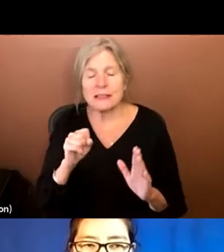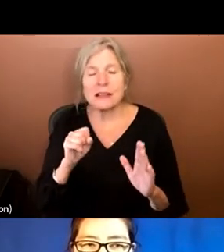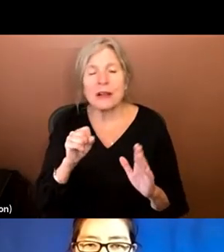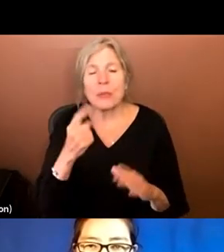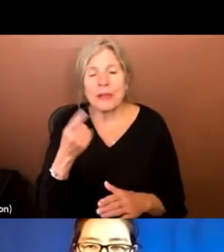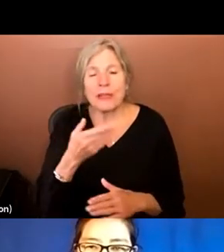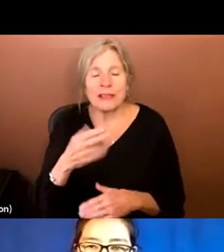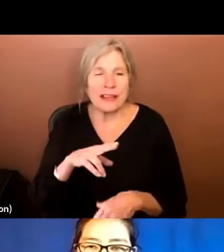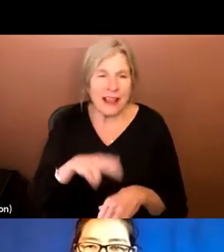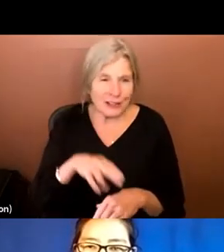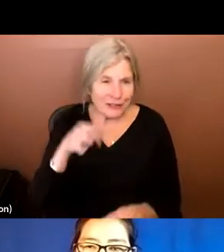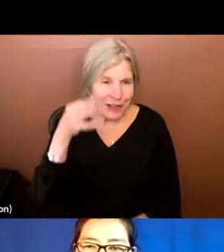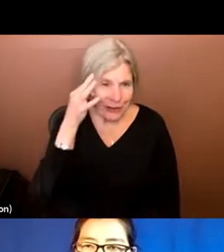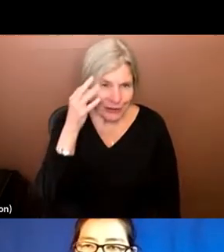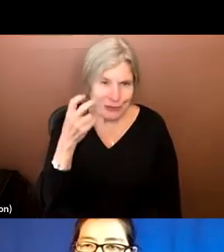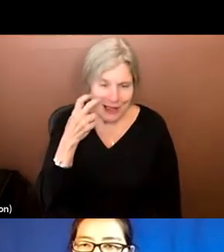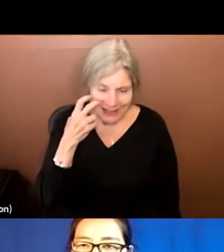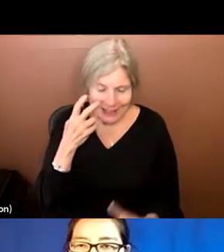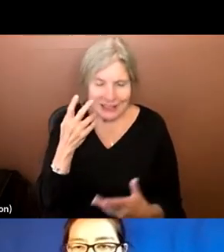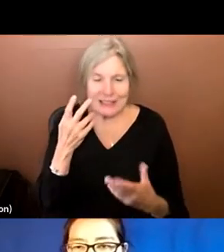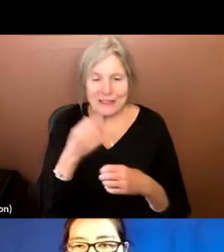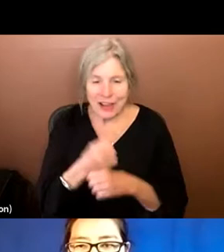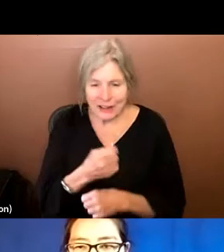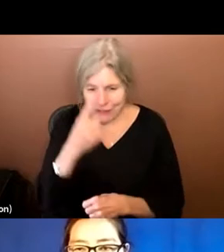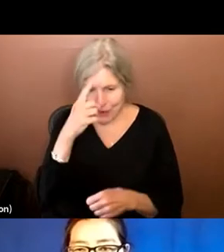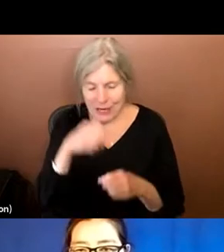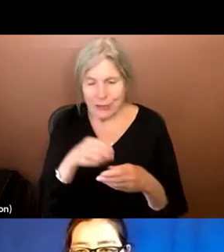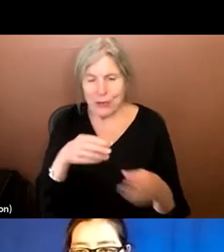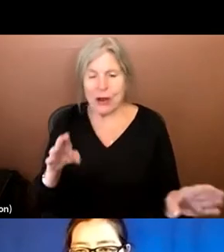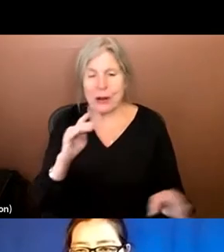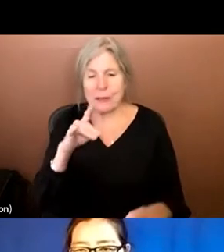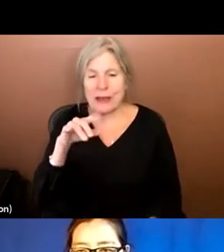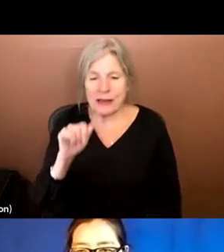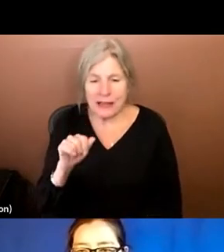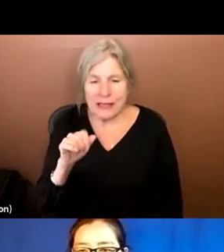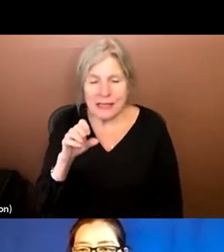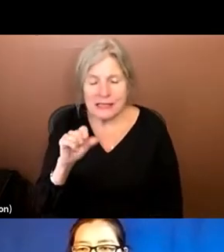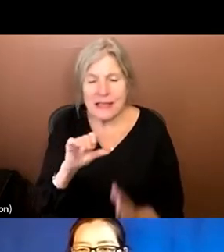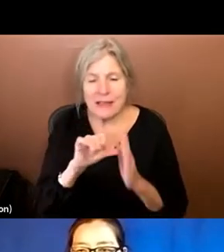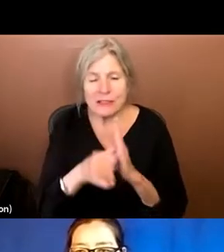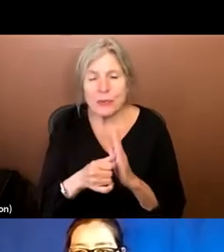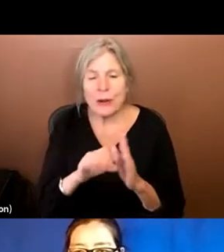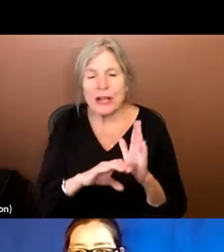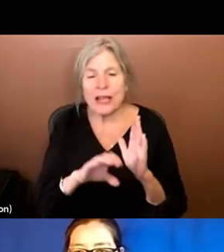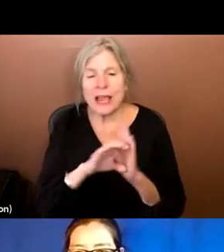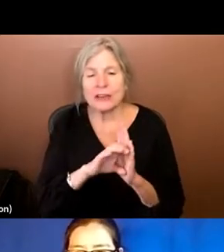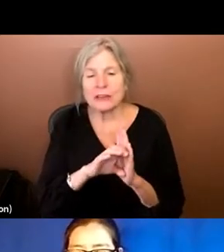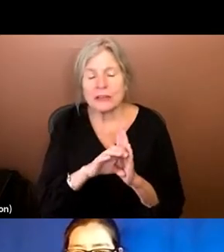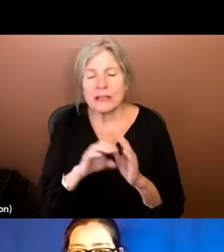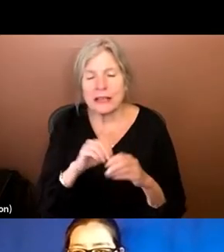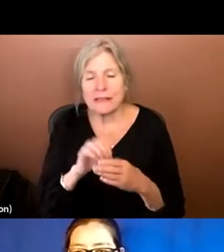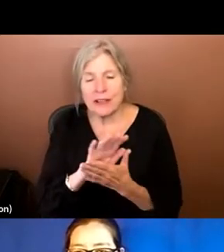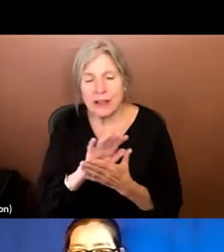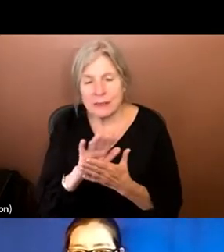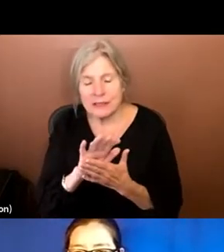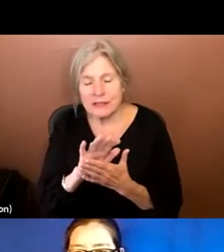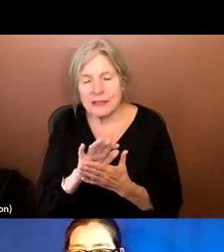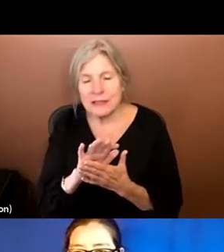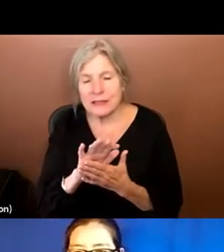National Federation of the Blind is fighting for in broader media is that in those instances where a character within film, stage,